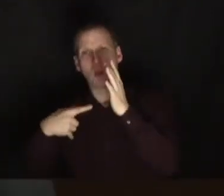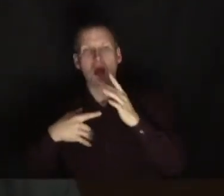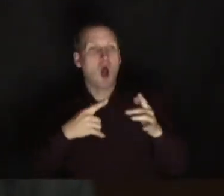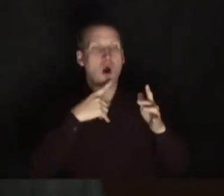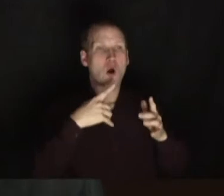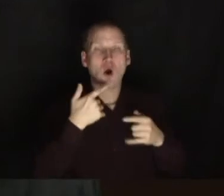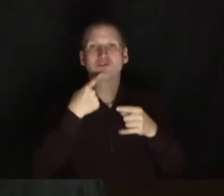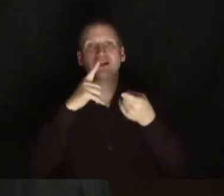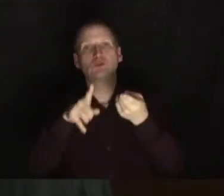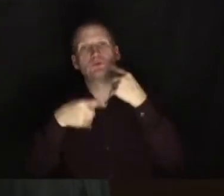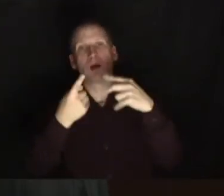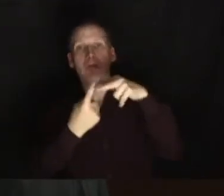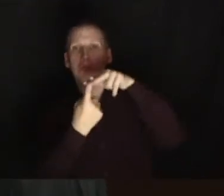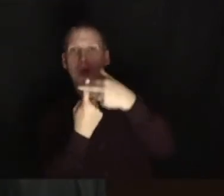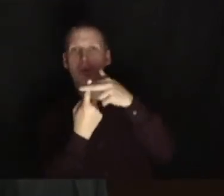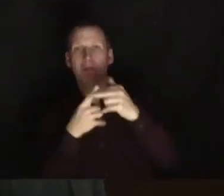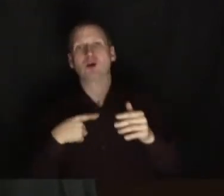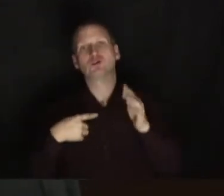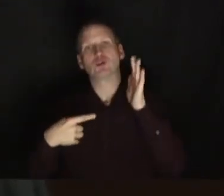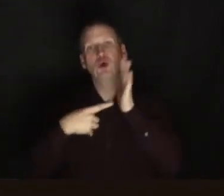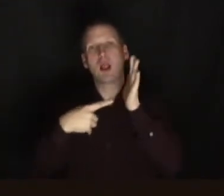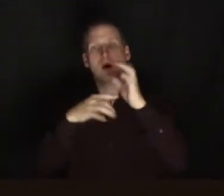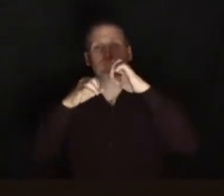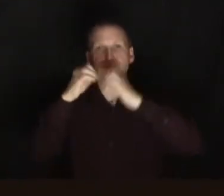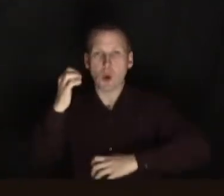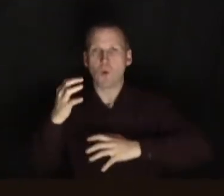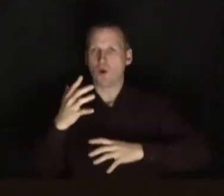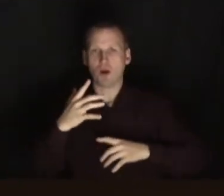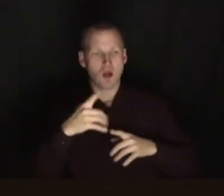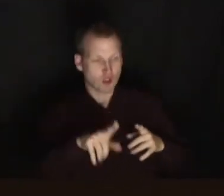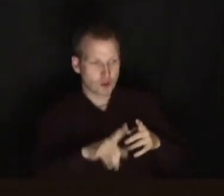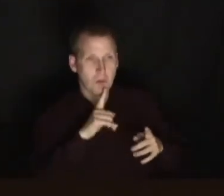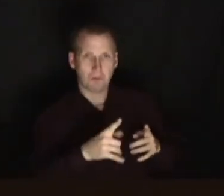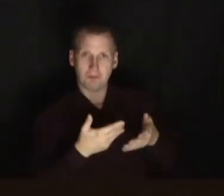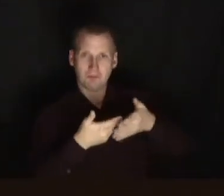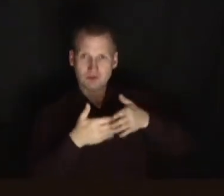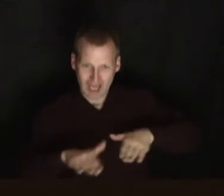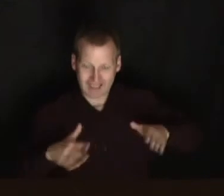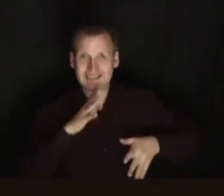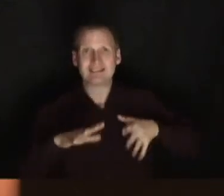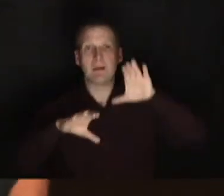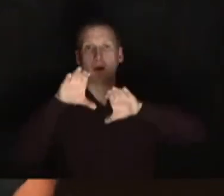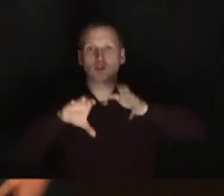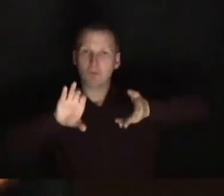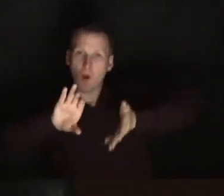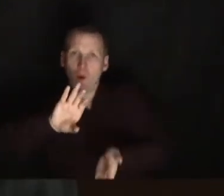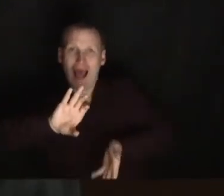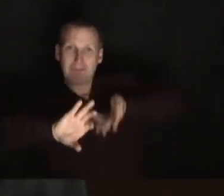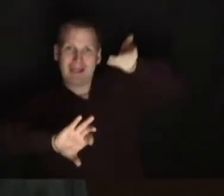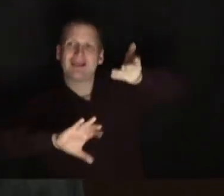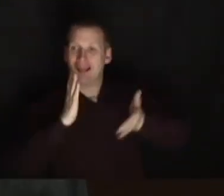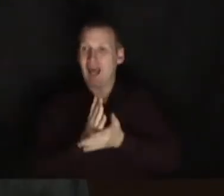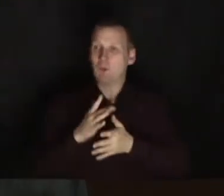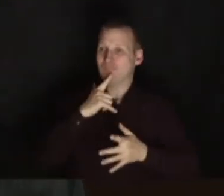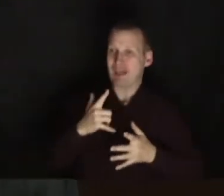broken you're trying to get in contact with a plumber someone needs their bottom wiping someone always needs their bottom wiping don't they and you're